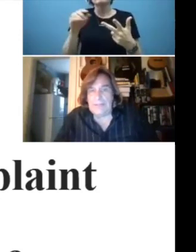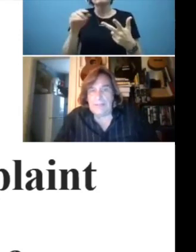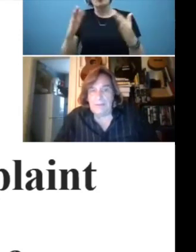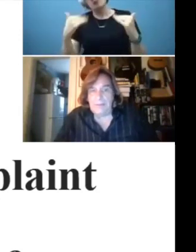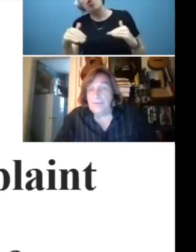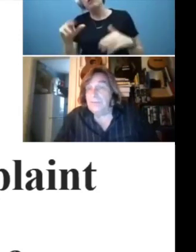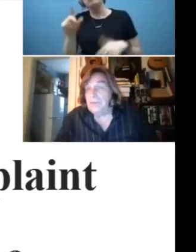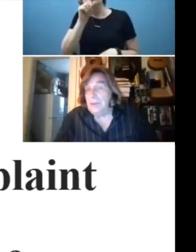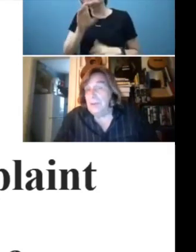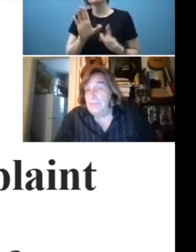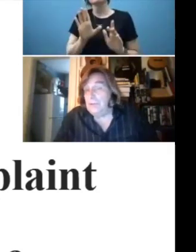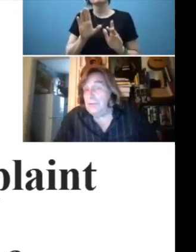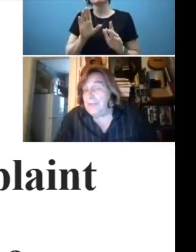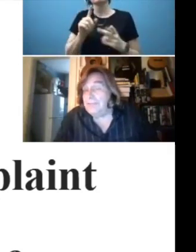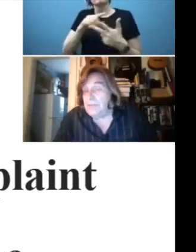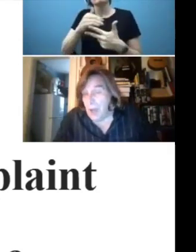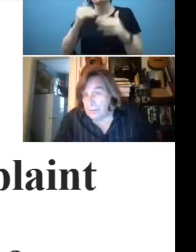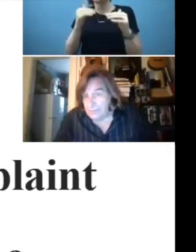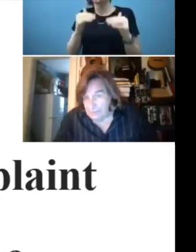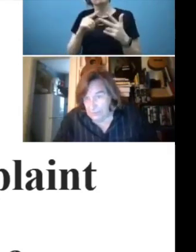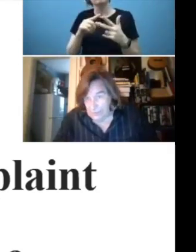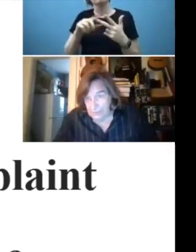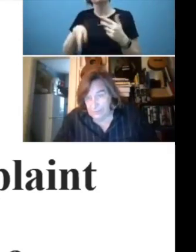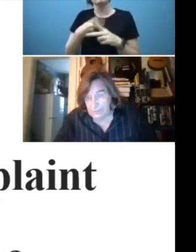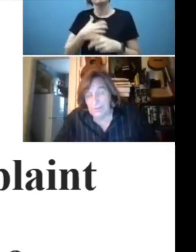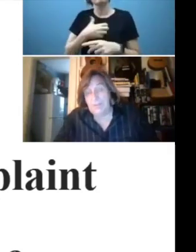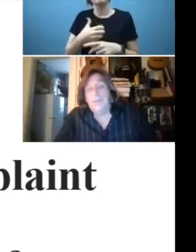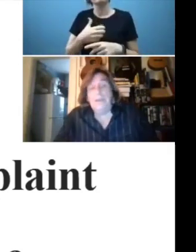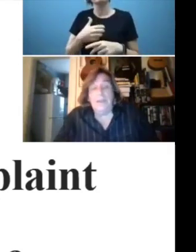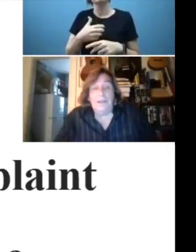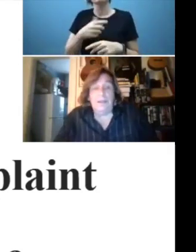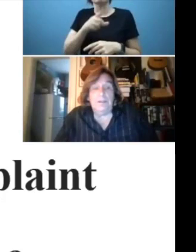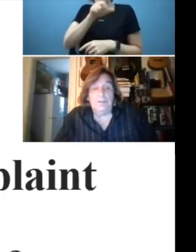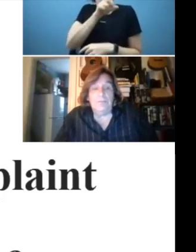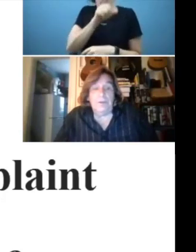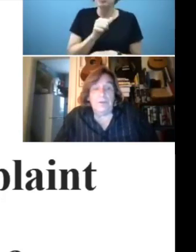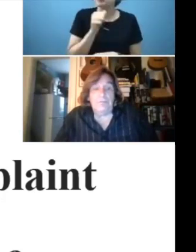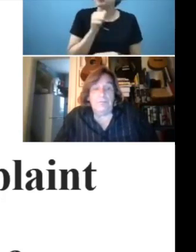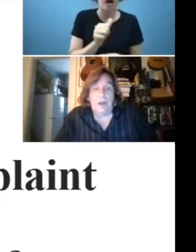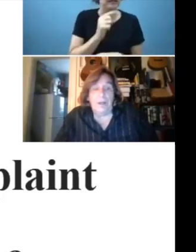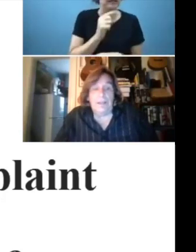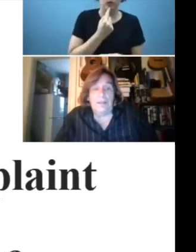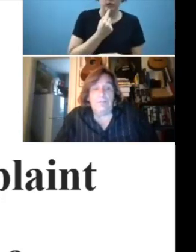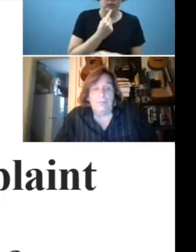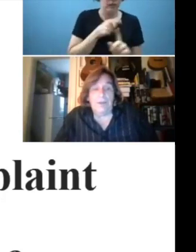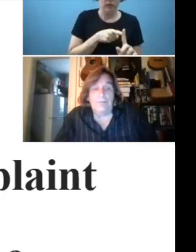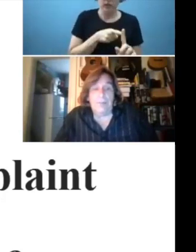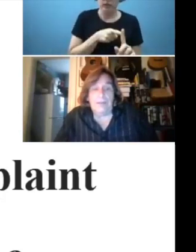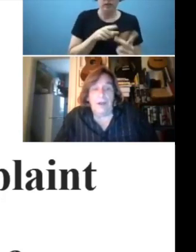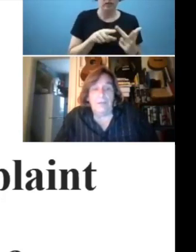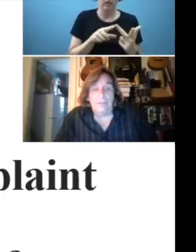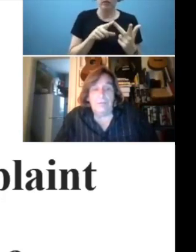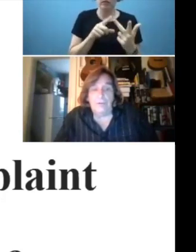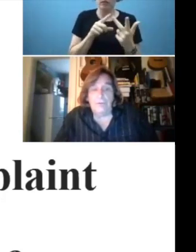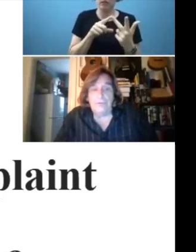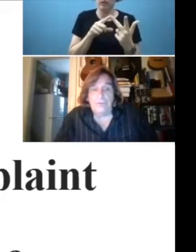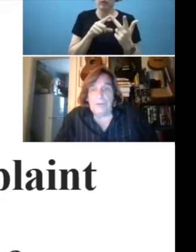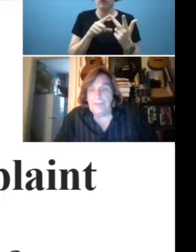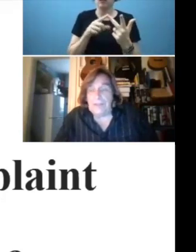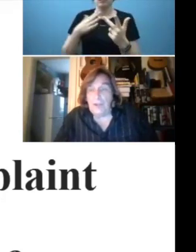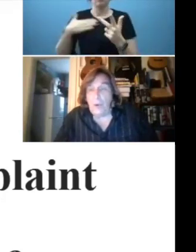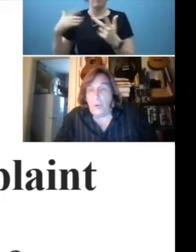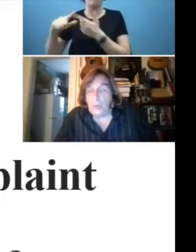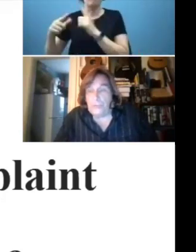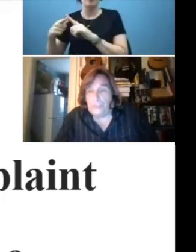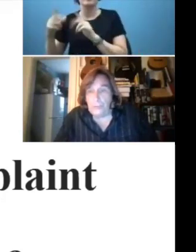of complaint which is viewed as not serious. A good colleague and friend of mine often refers to